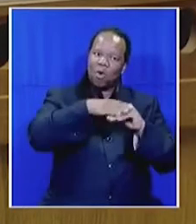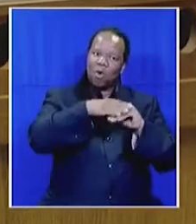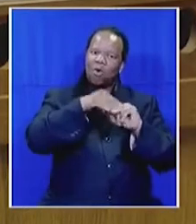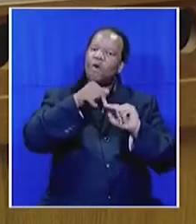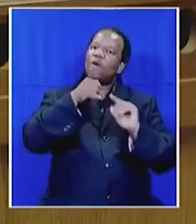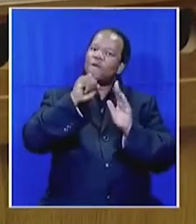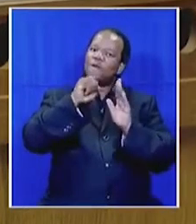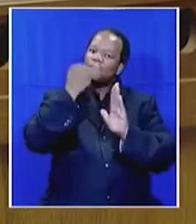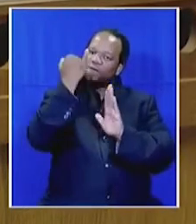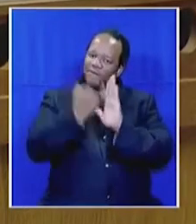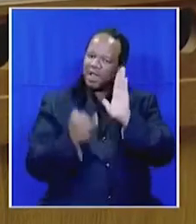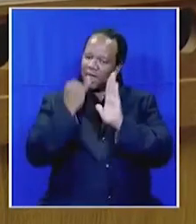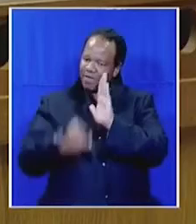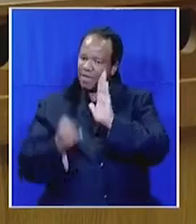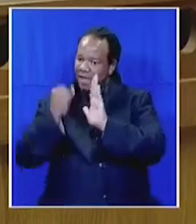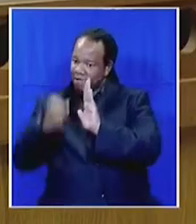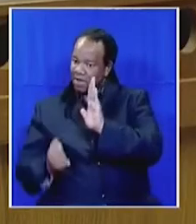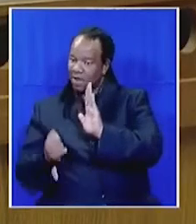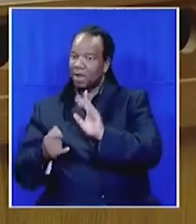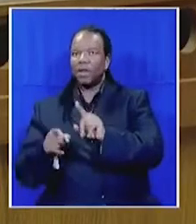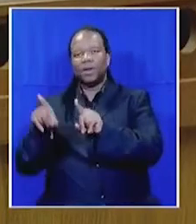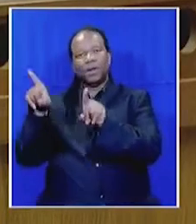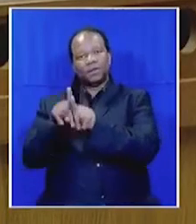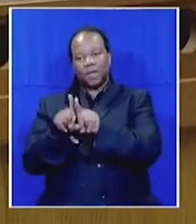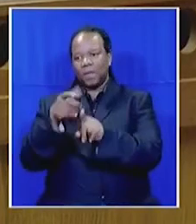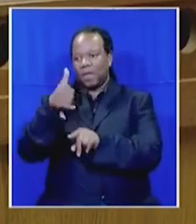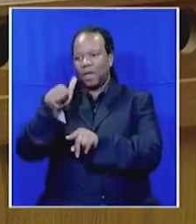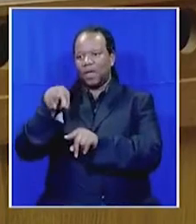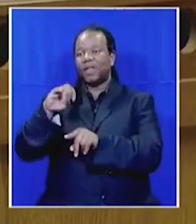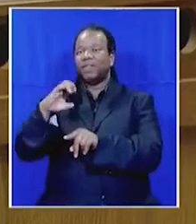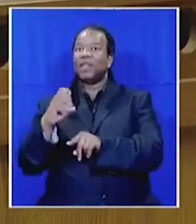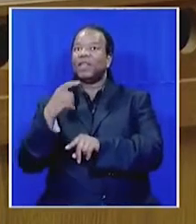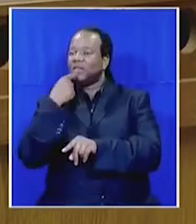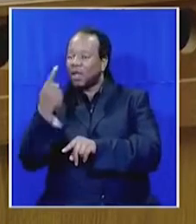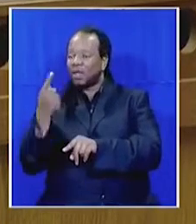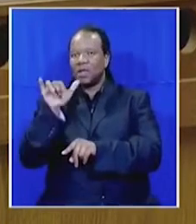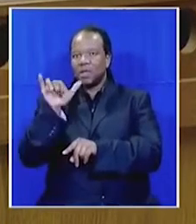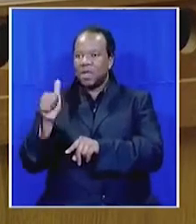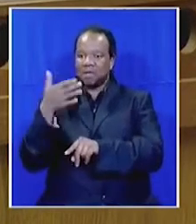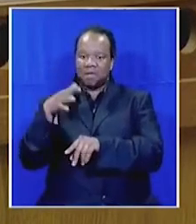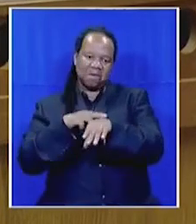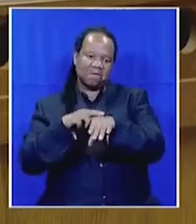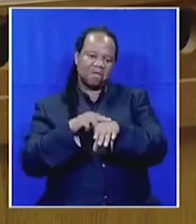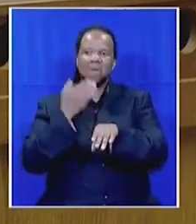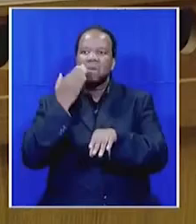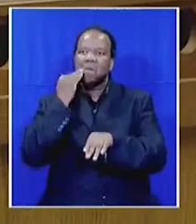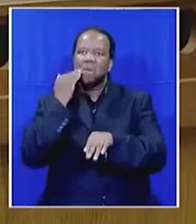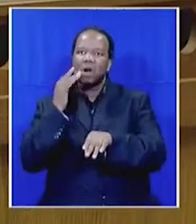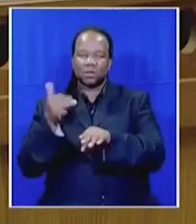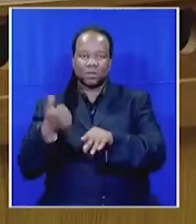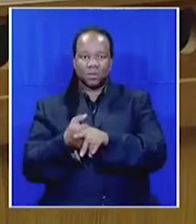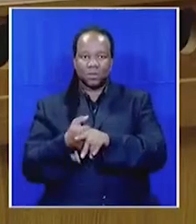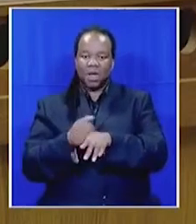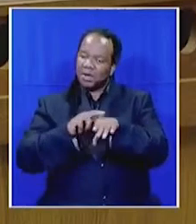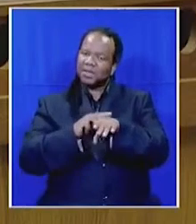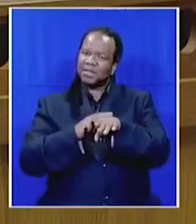more the ANC plays the race card to deflect legitimate criticism. Racism is evil, and we must condemn it.